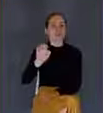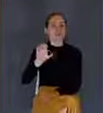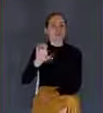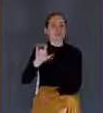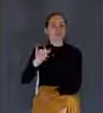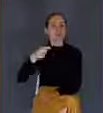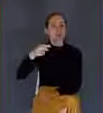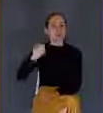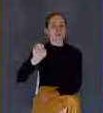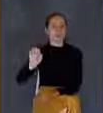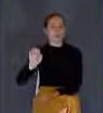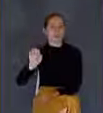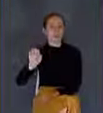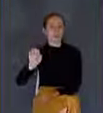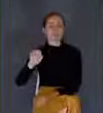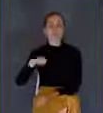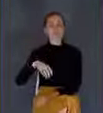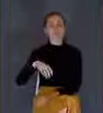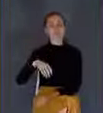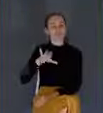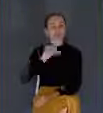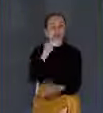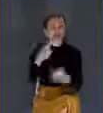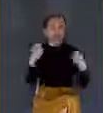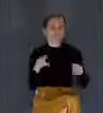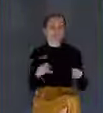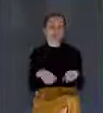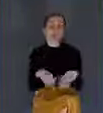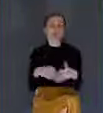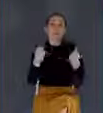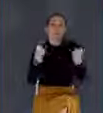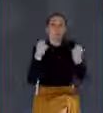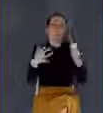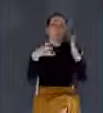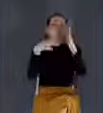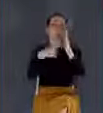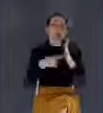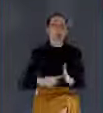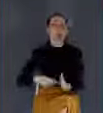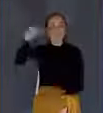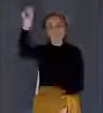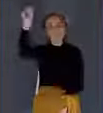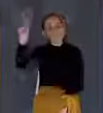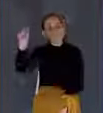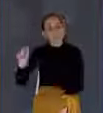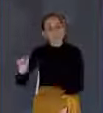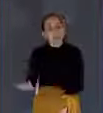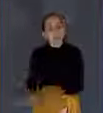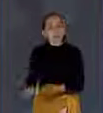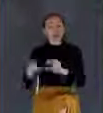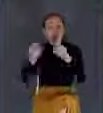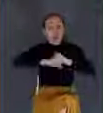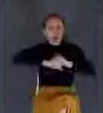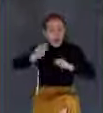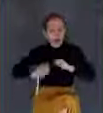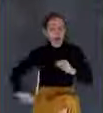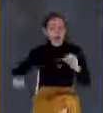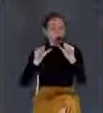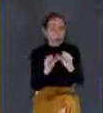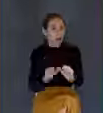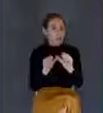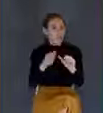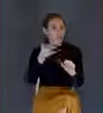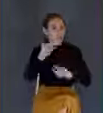And of course, it didn't happen. And on we could go. On and on. There are people that are still making dates.